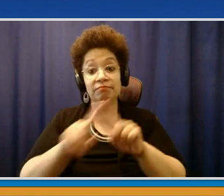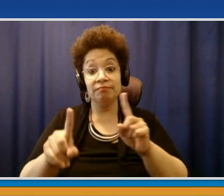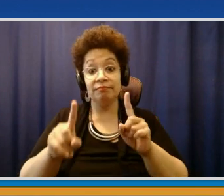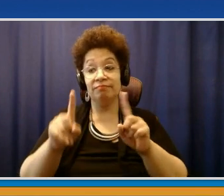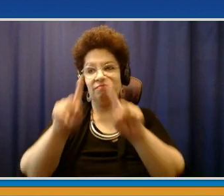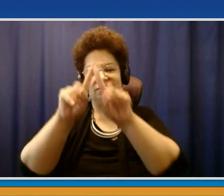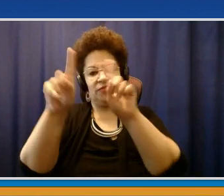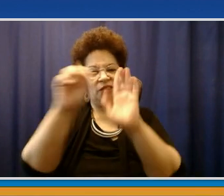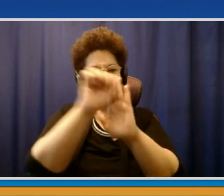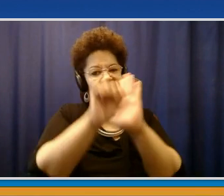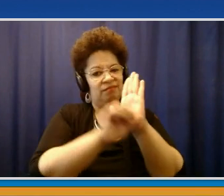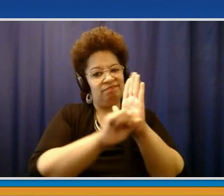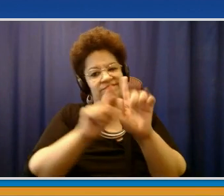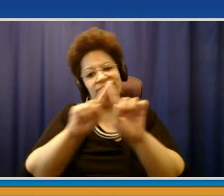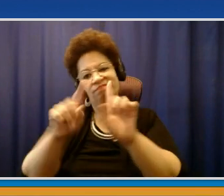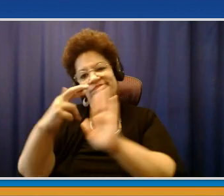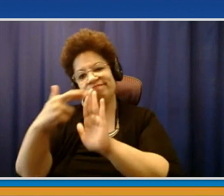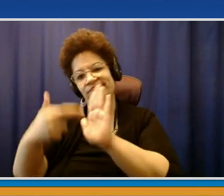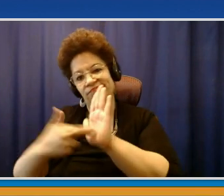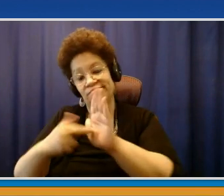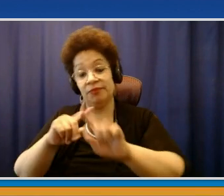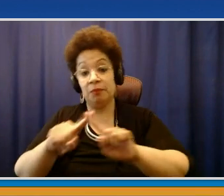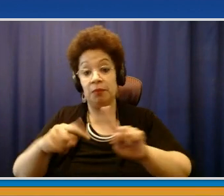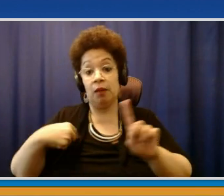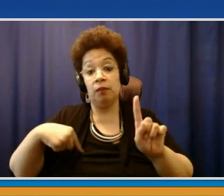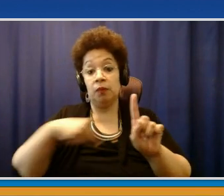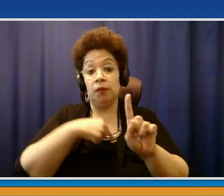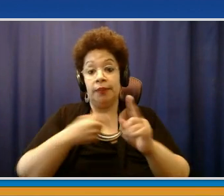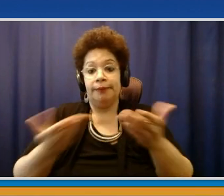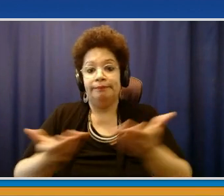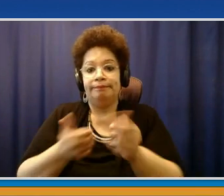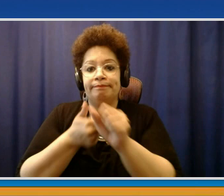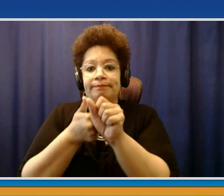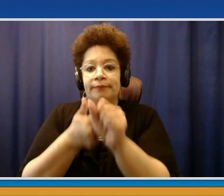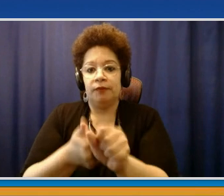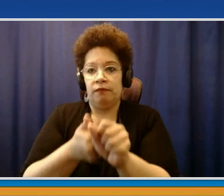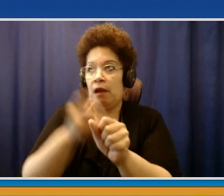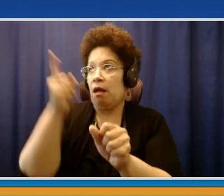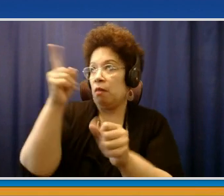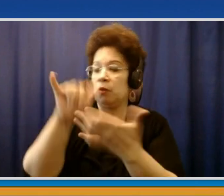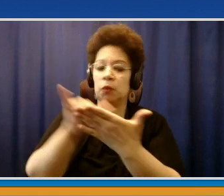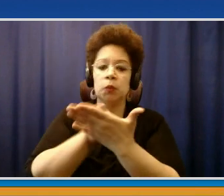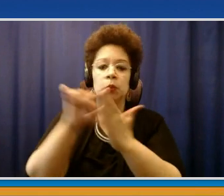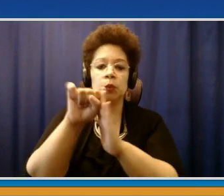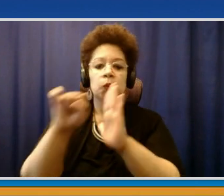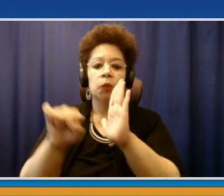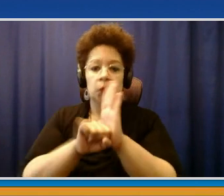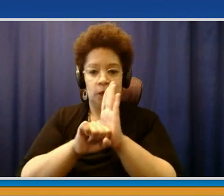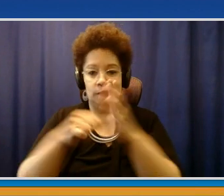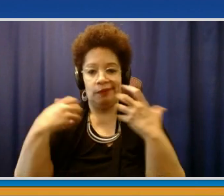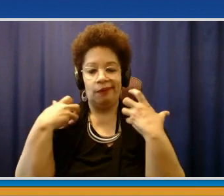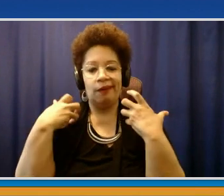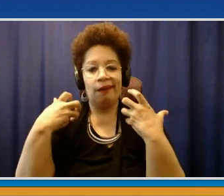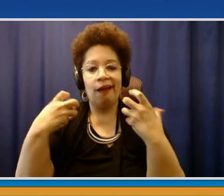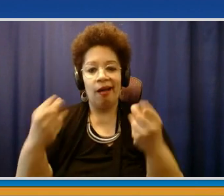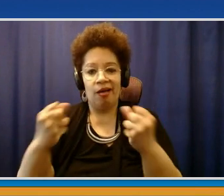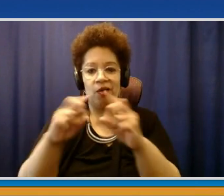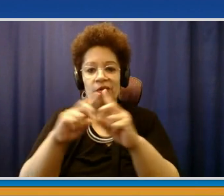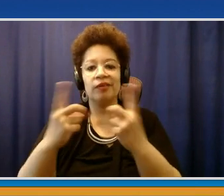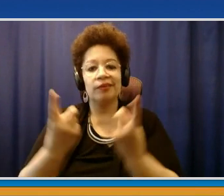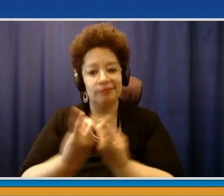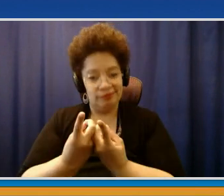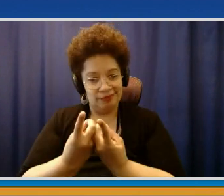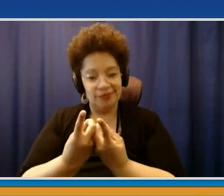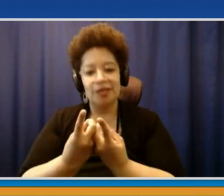of the New York State Department of Health. So even when the CDC issued guidelines, was up to New York State Department of Health to adopt them. Now that they have